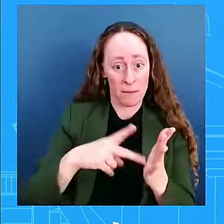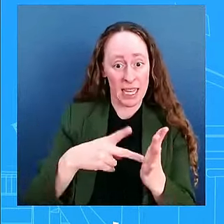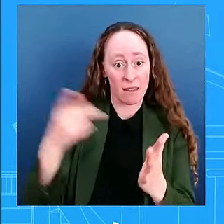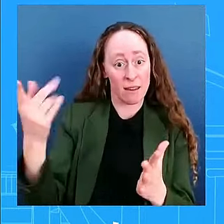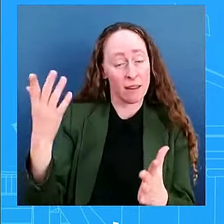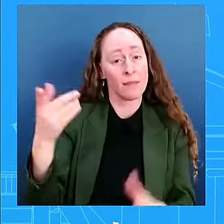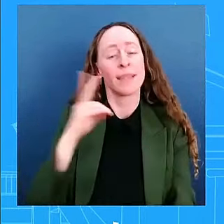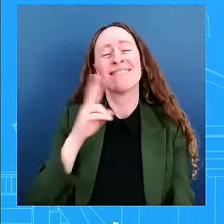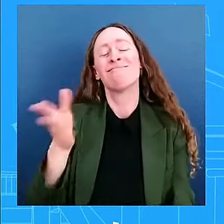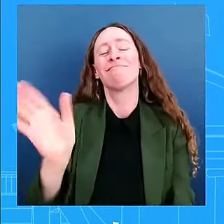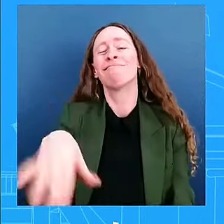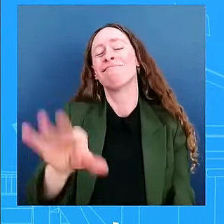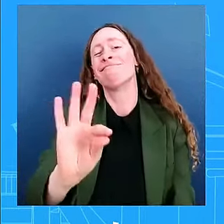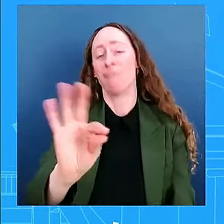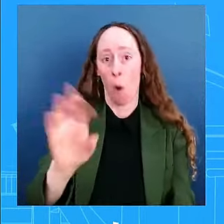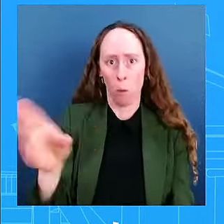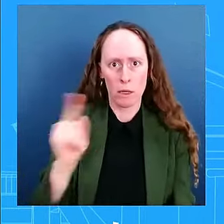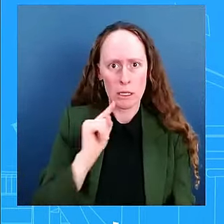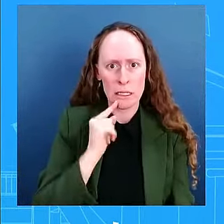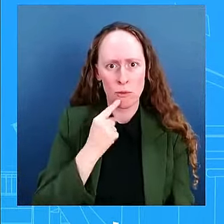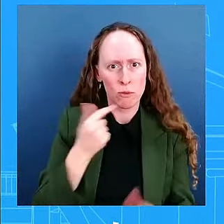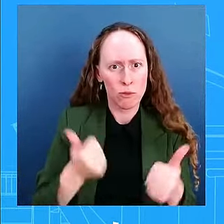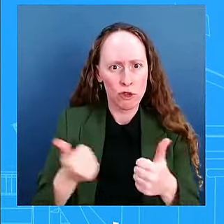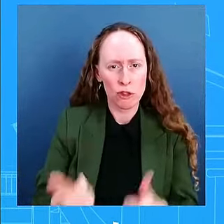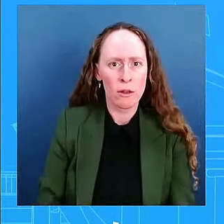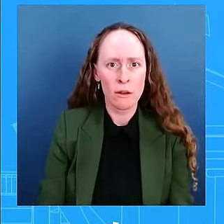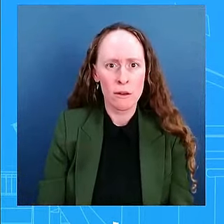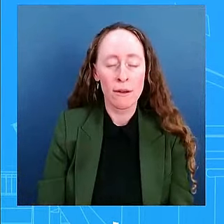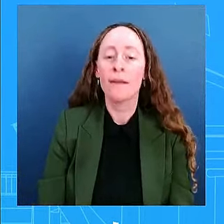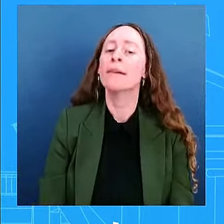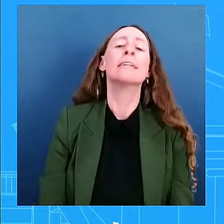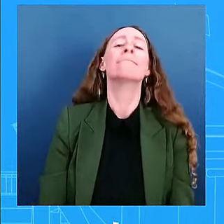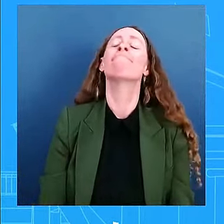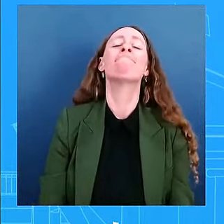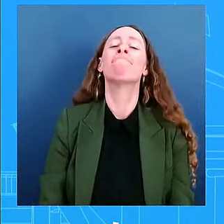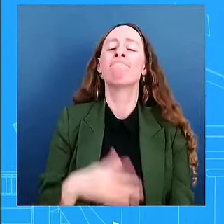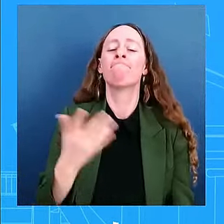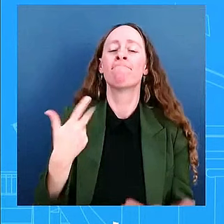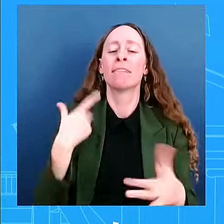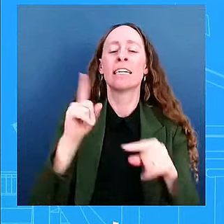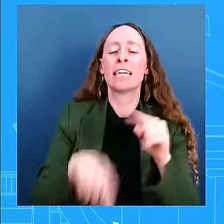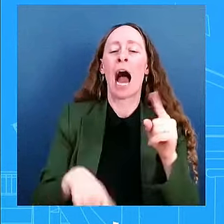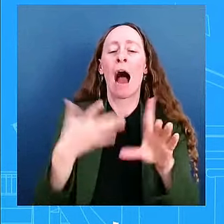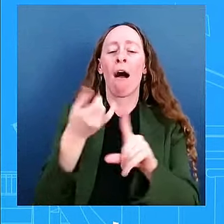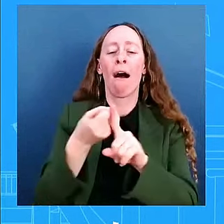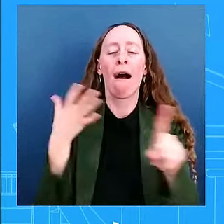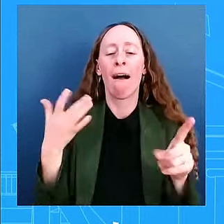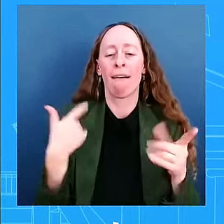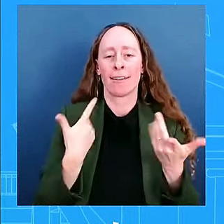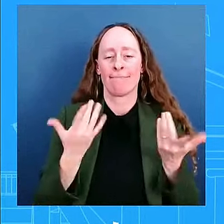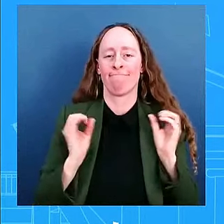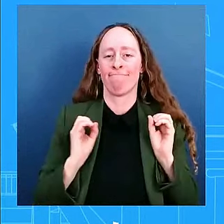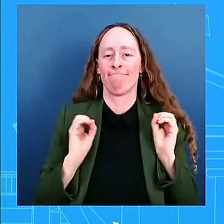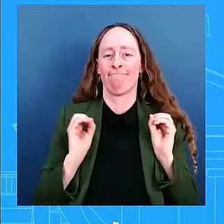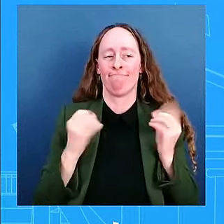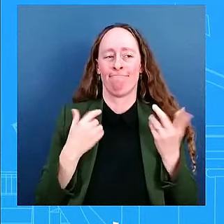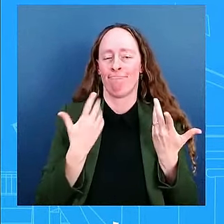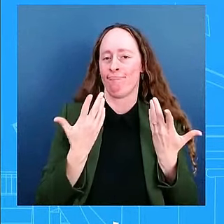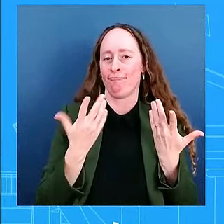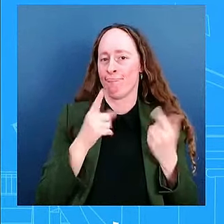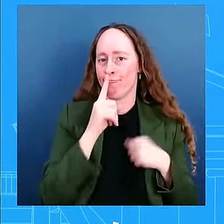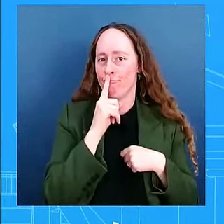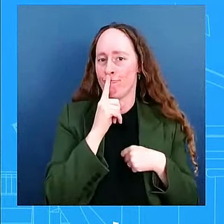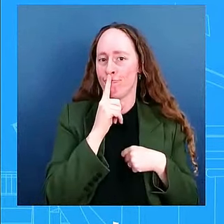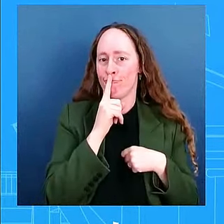or to announce or to lay out for you at this time. What I can say is the last time we did this back in April, we did see